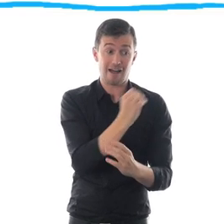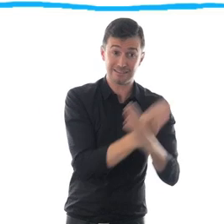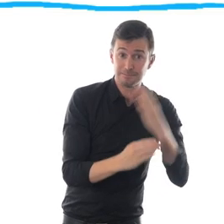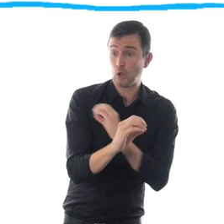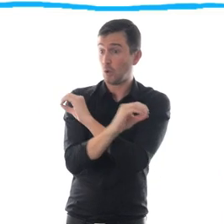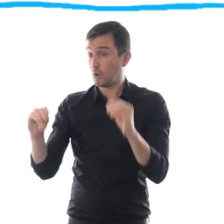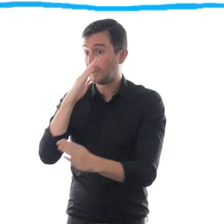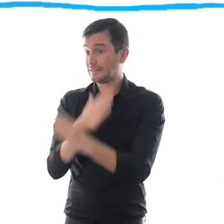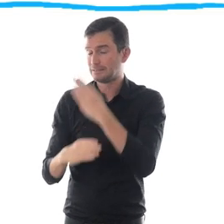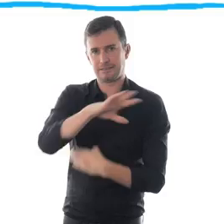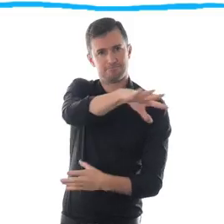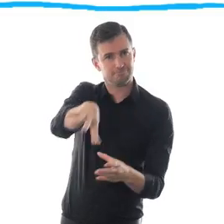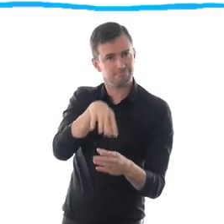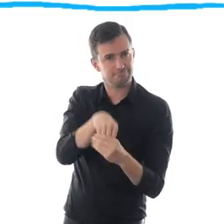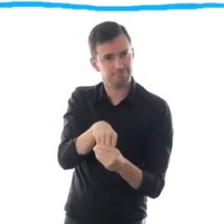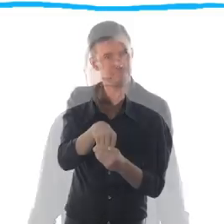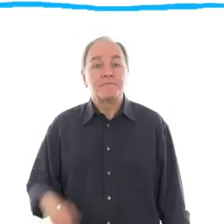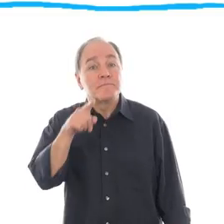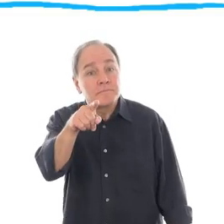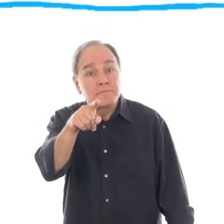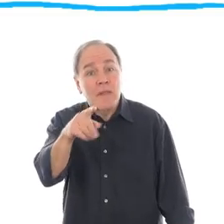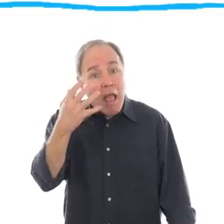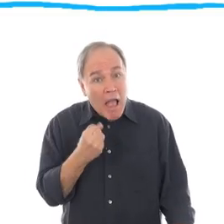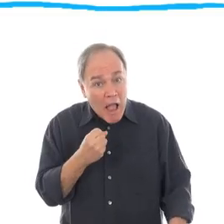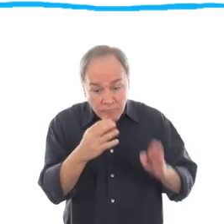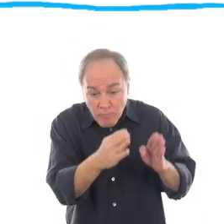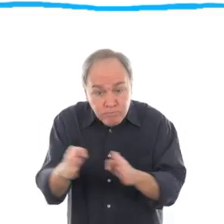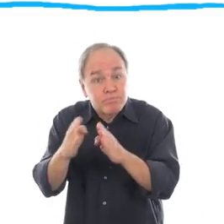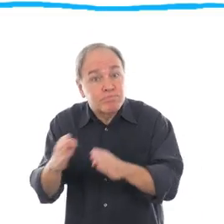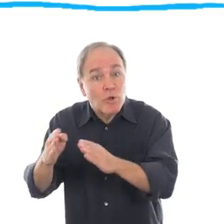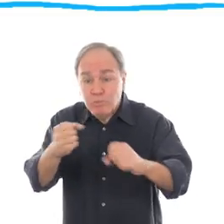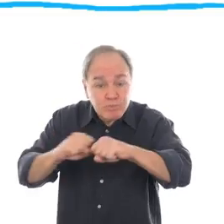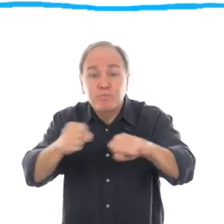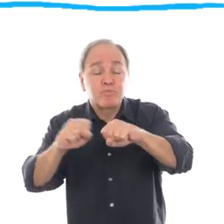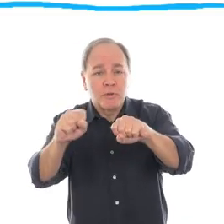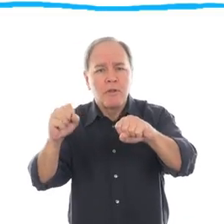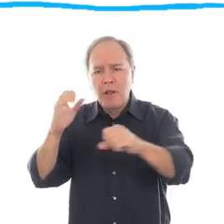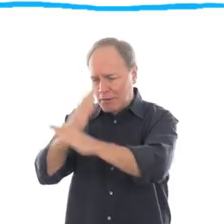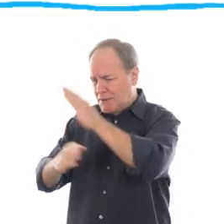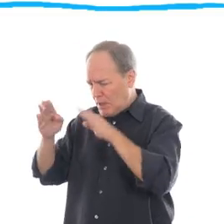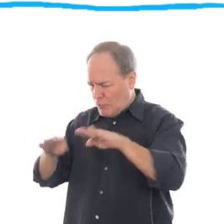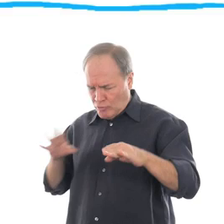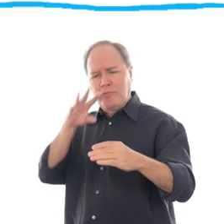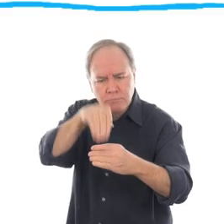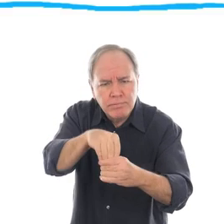You have to put us in everything you do because we want to be included, not excluded.